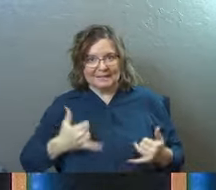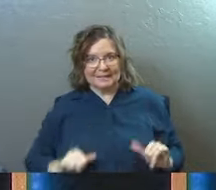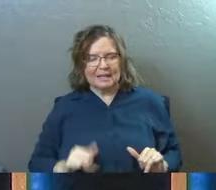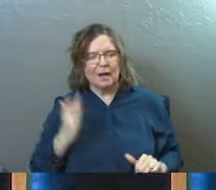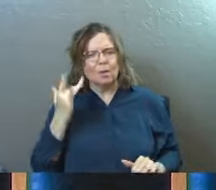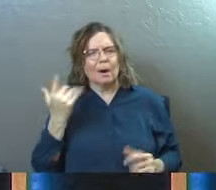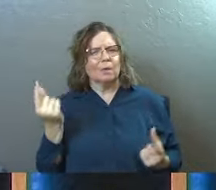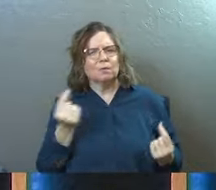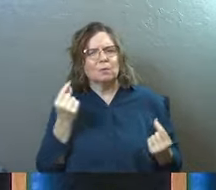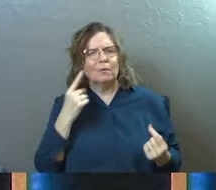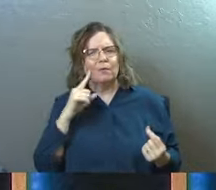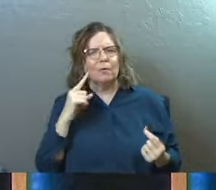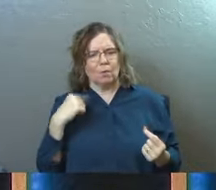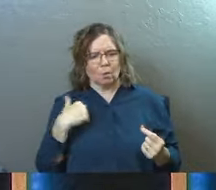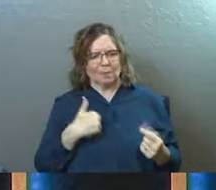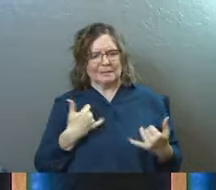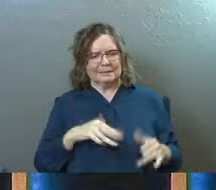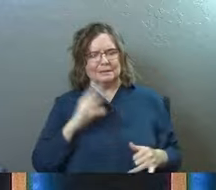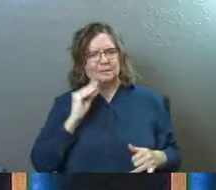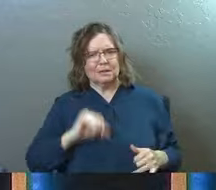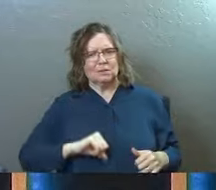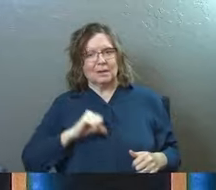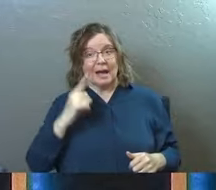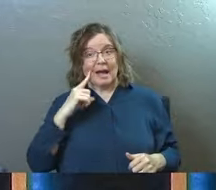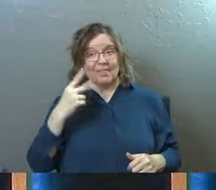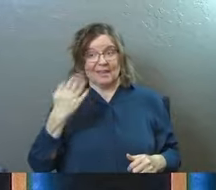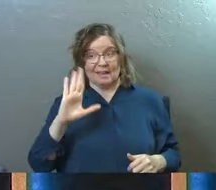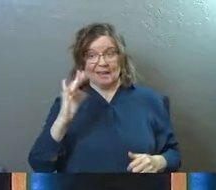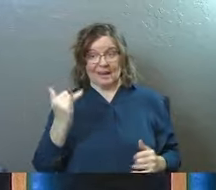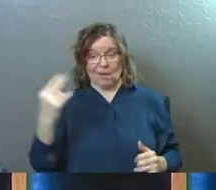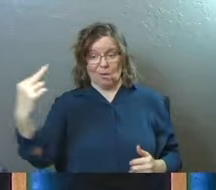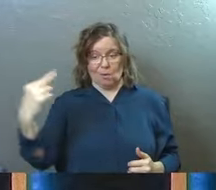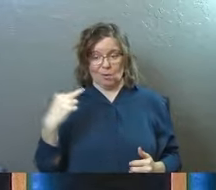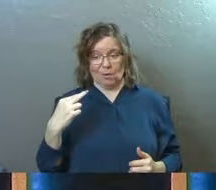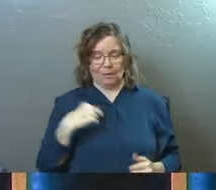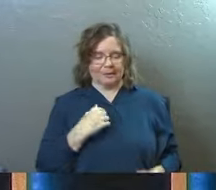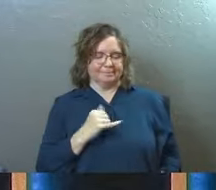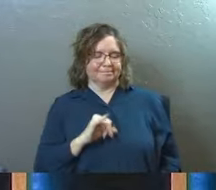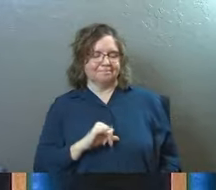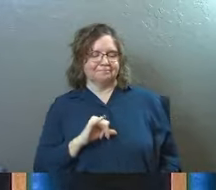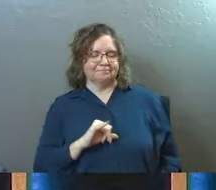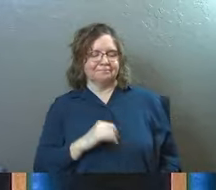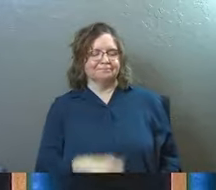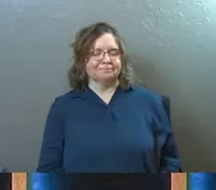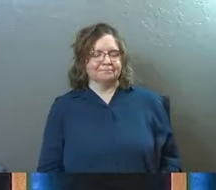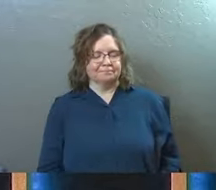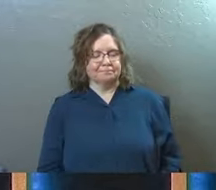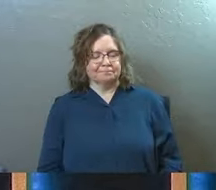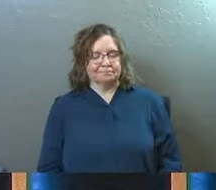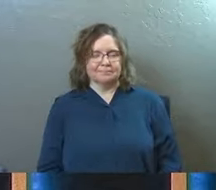do that? I think God must look down on us with a bit of a bit smile on his face.